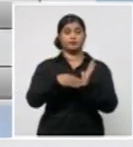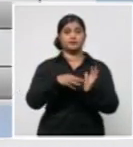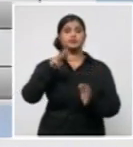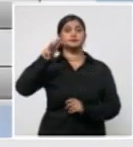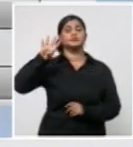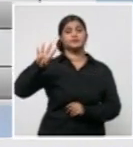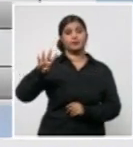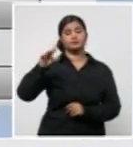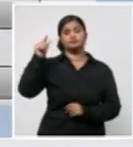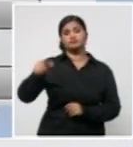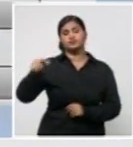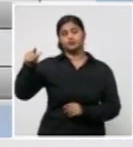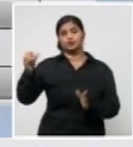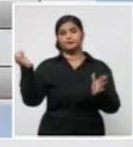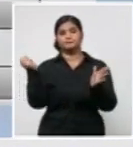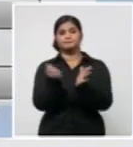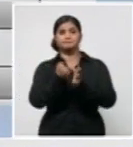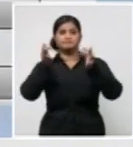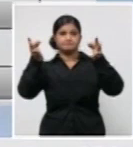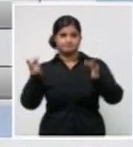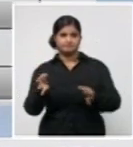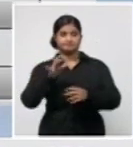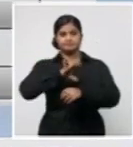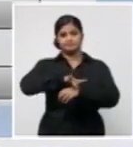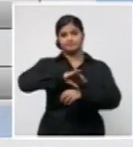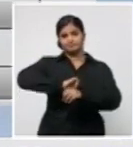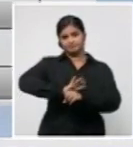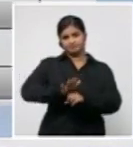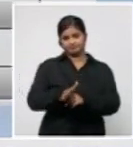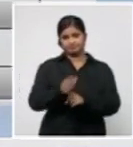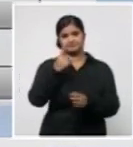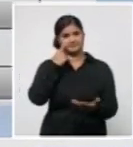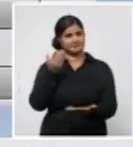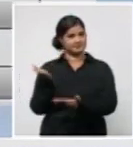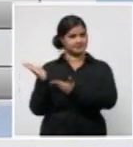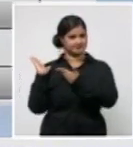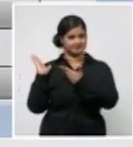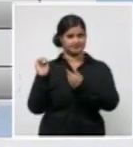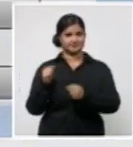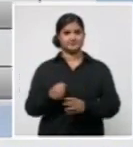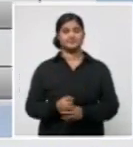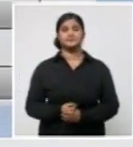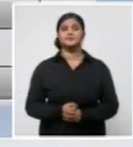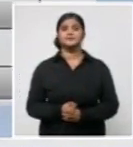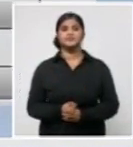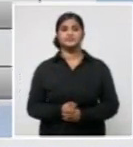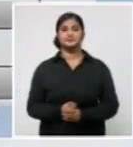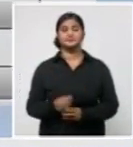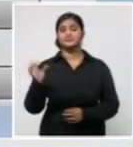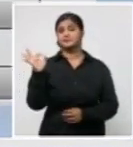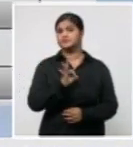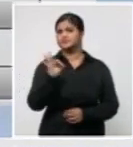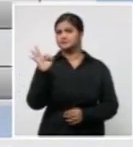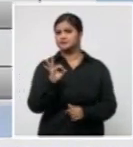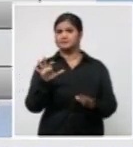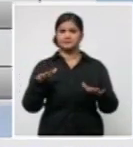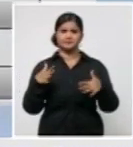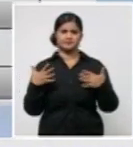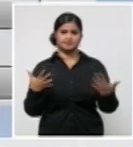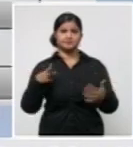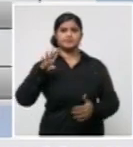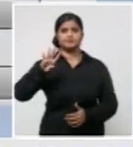575,662 worldwide for a mortality rate of 4